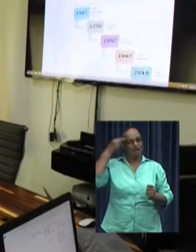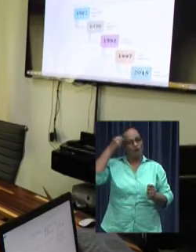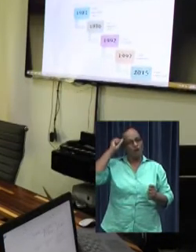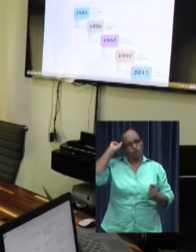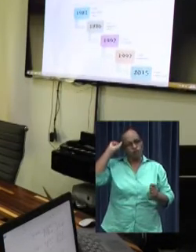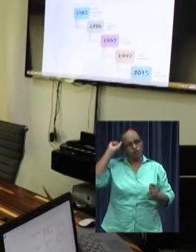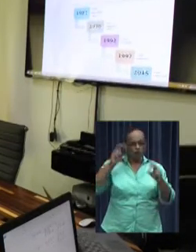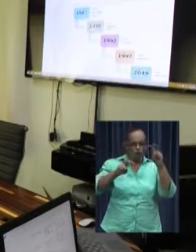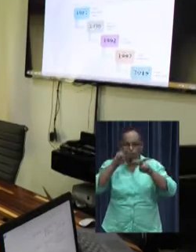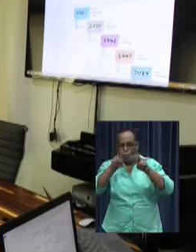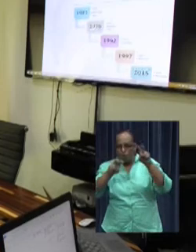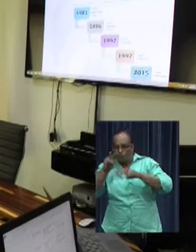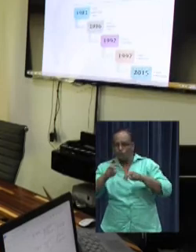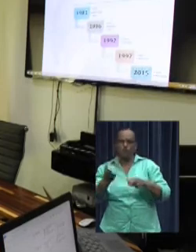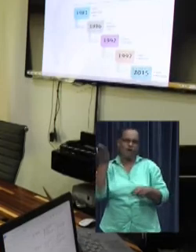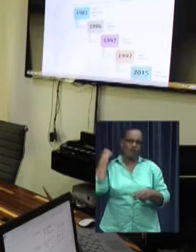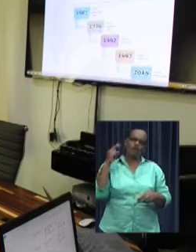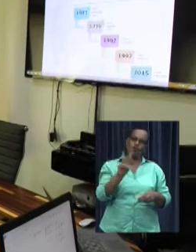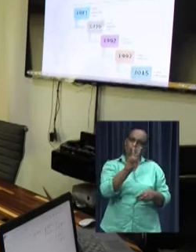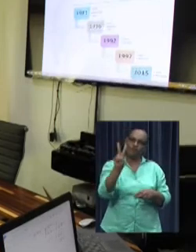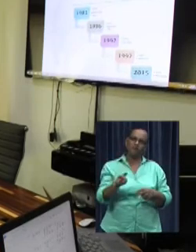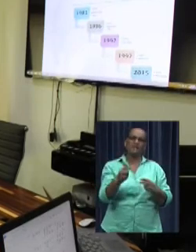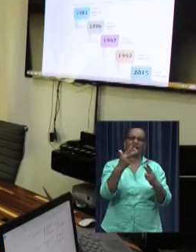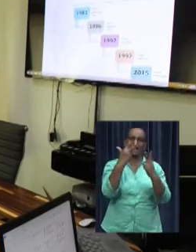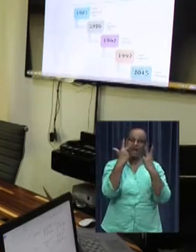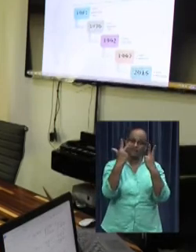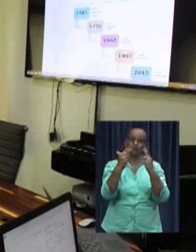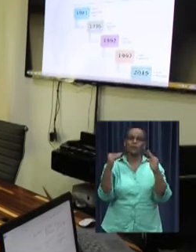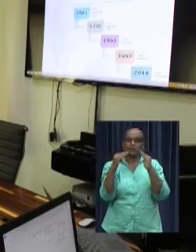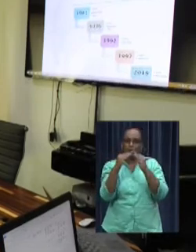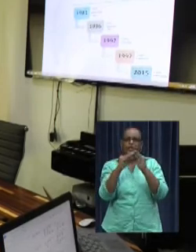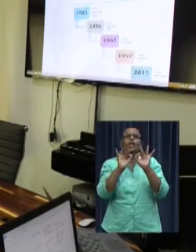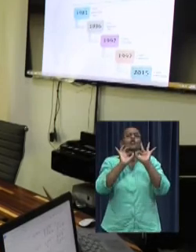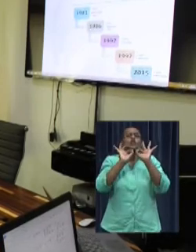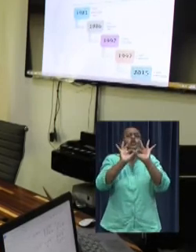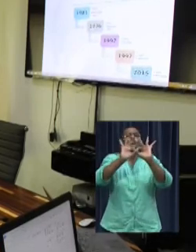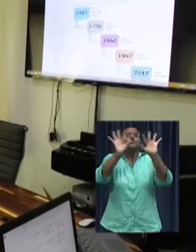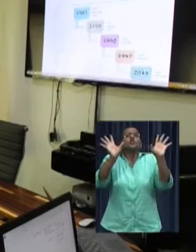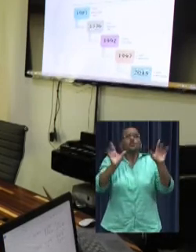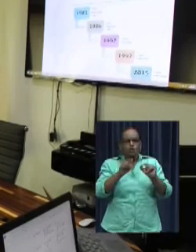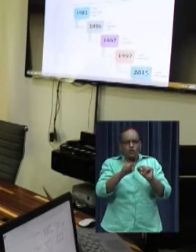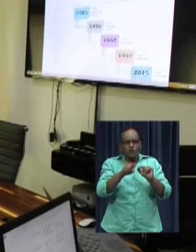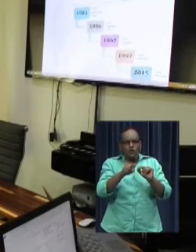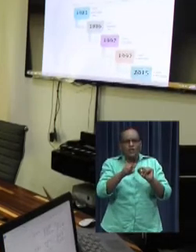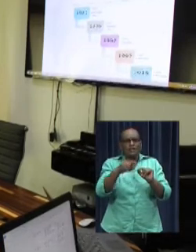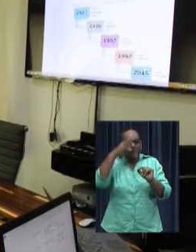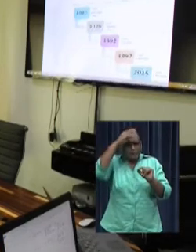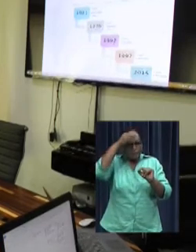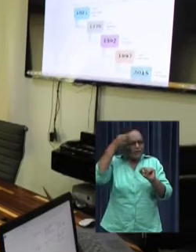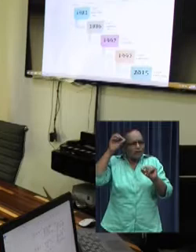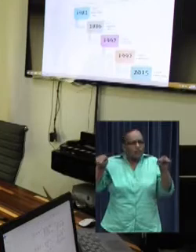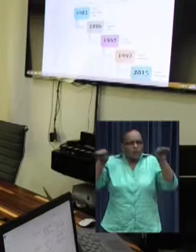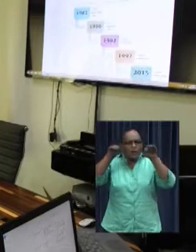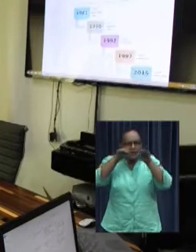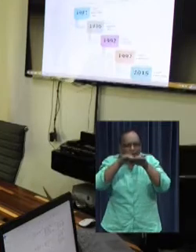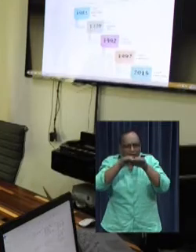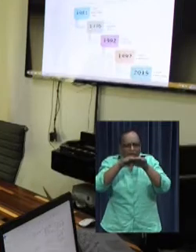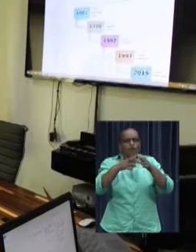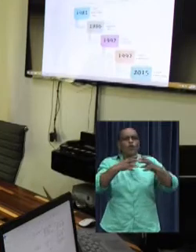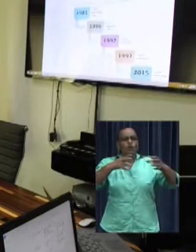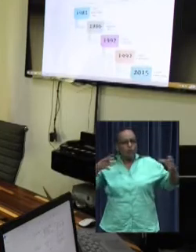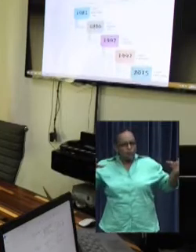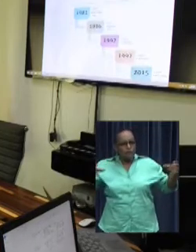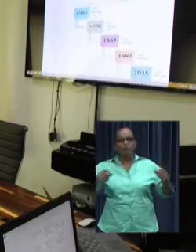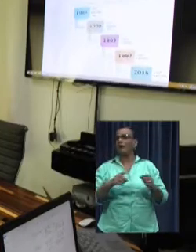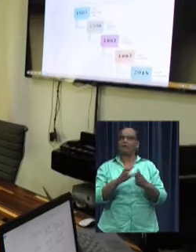Bihari of the Institute for Women and Gender Research made it clear that gender-specific data is largely missing.